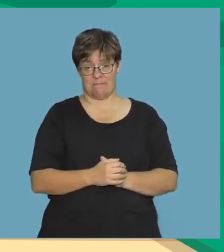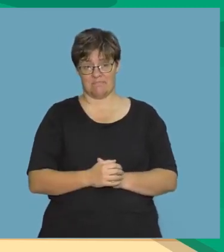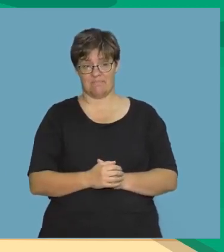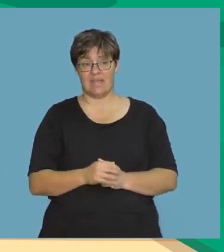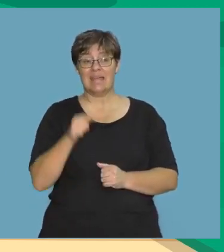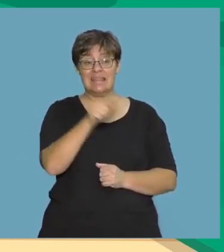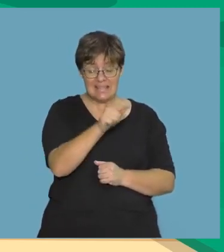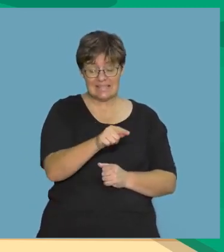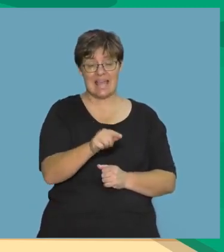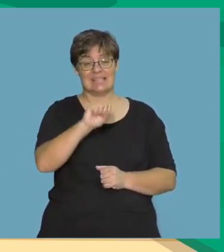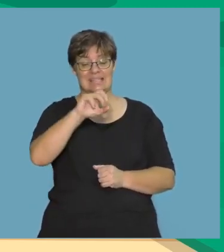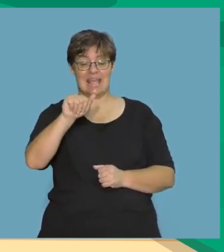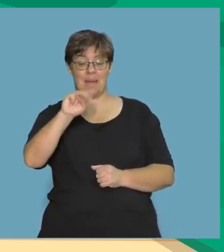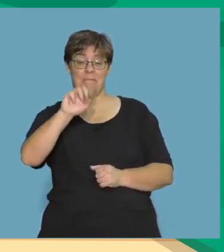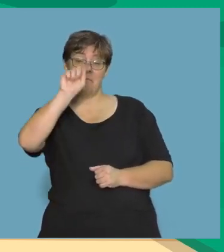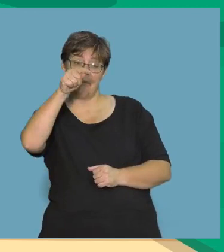bag.